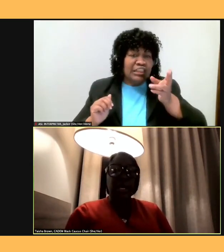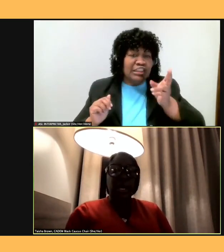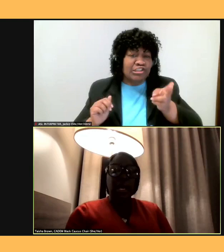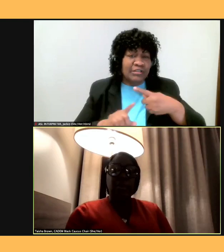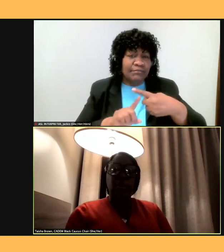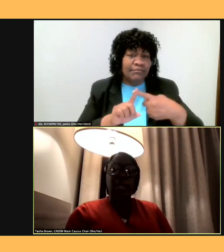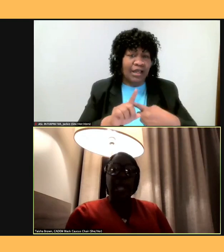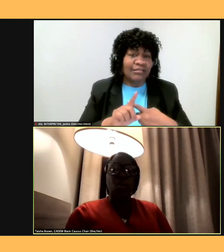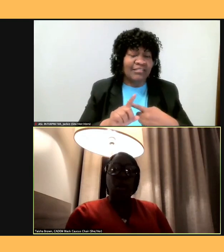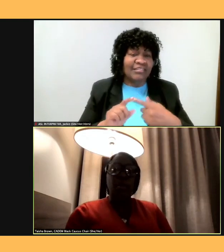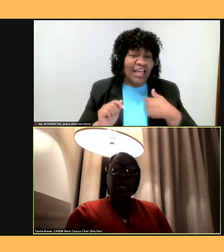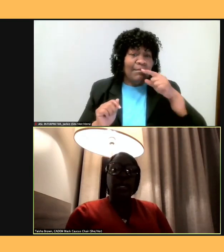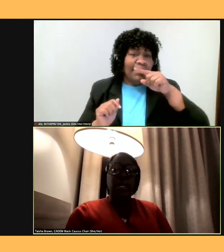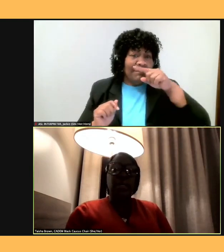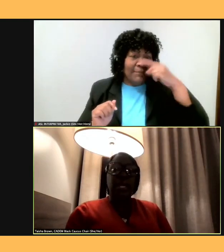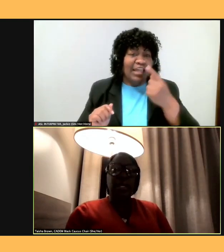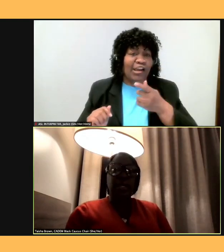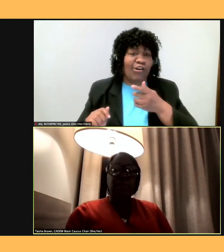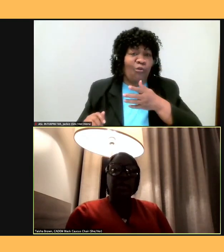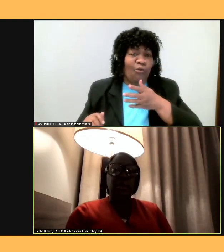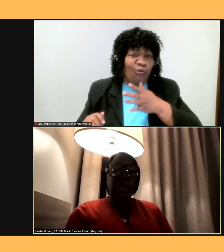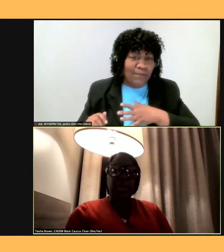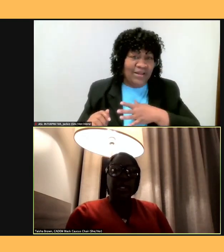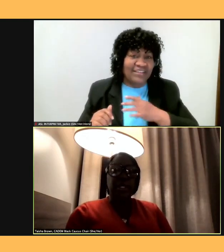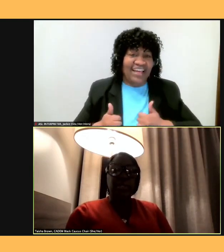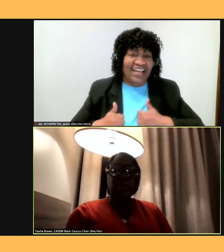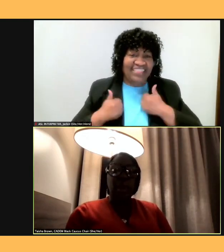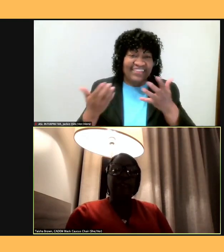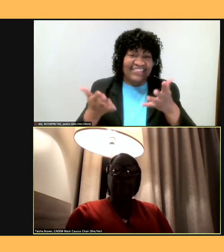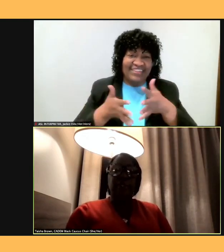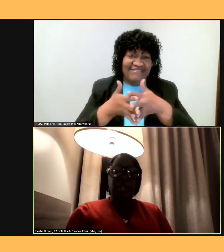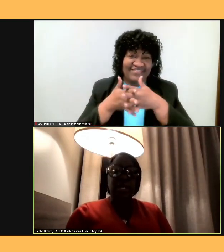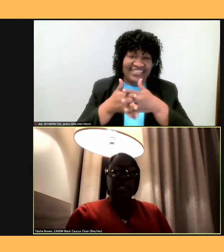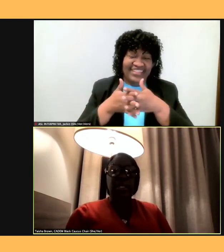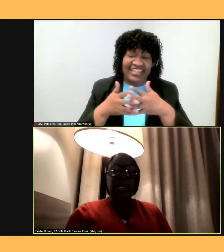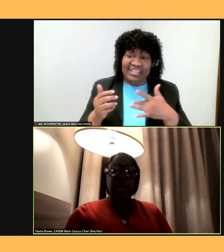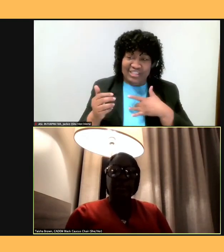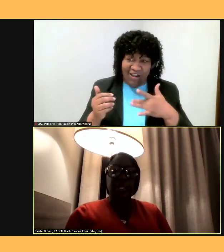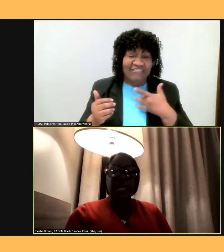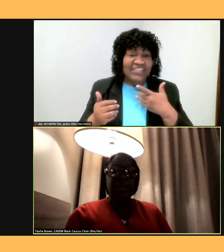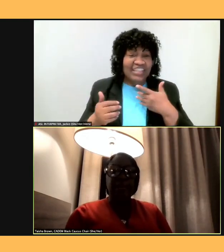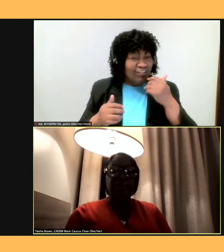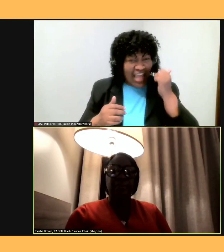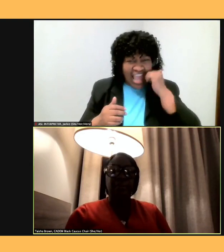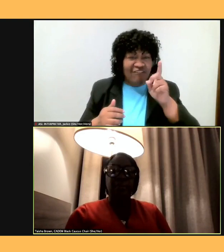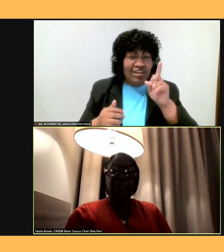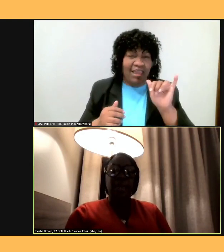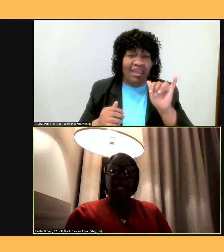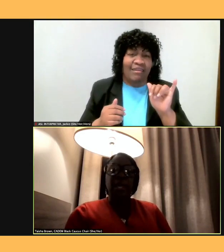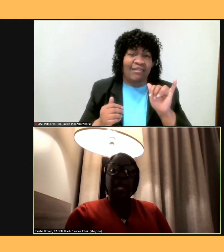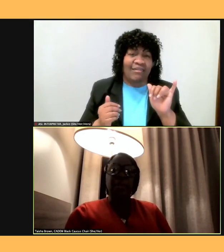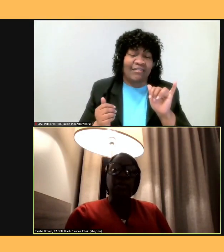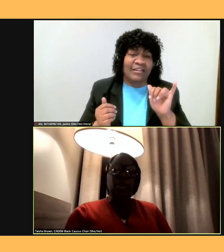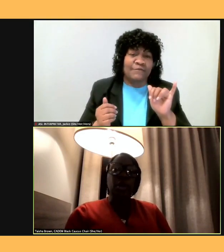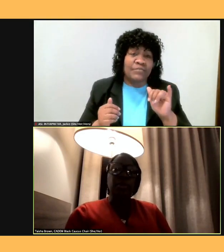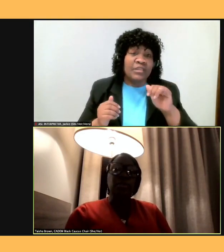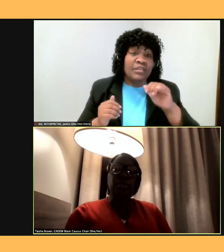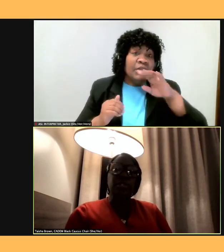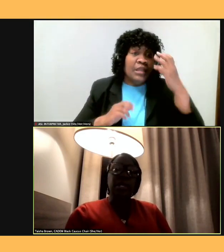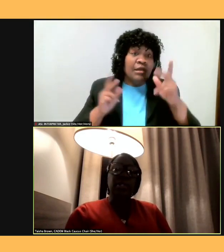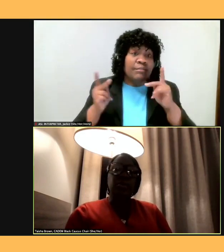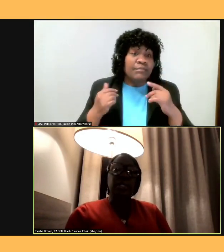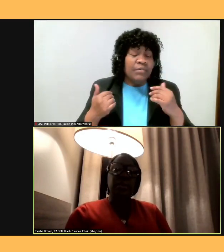woman that lives in America, so I feel it every day. Black people help build this country.